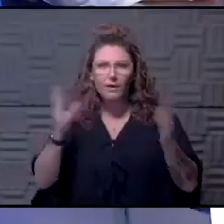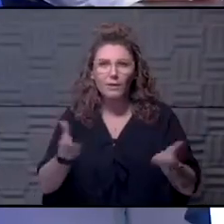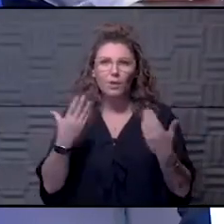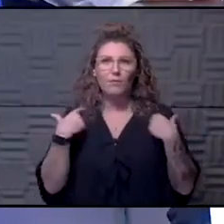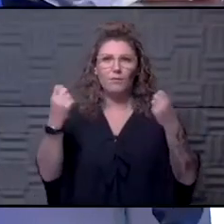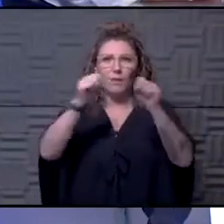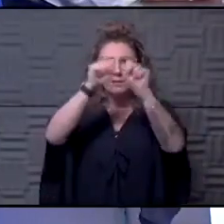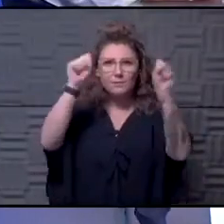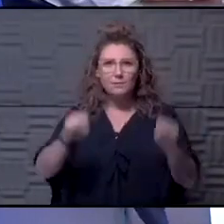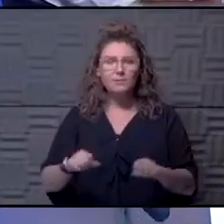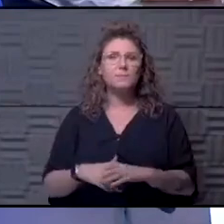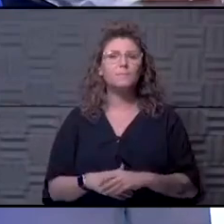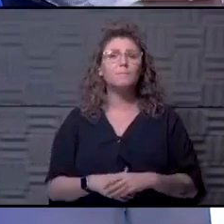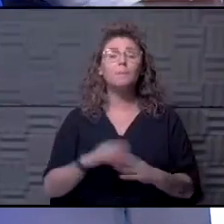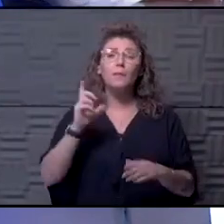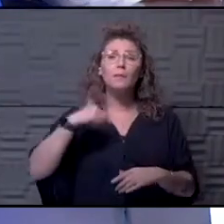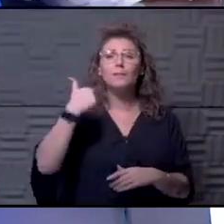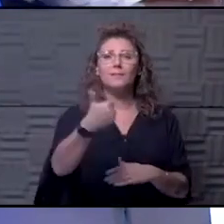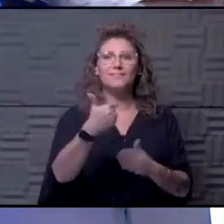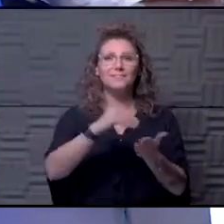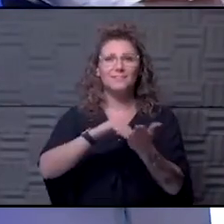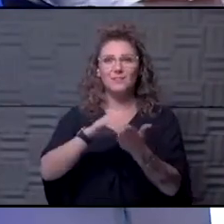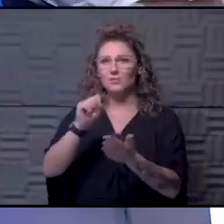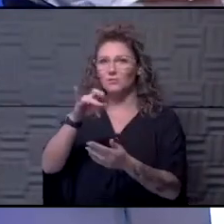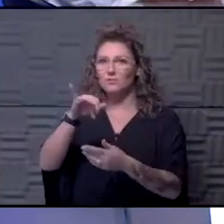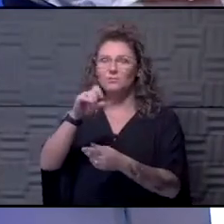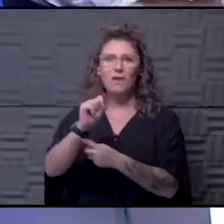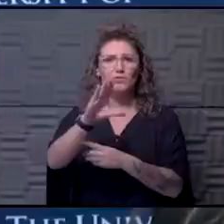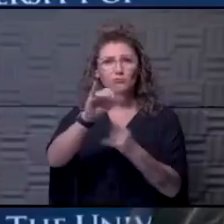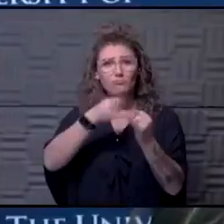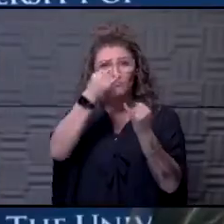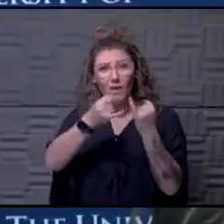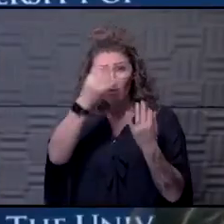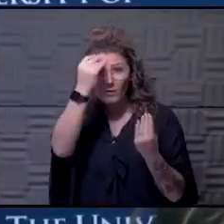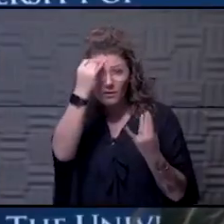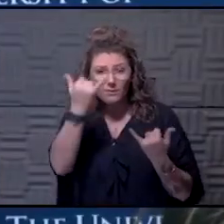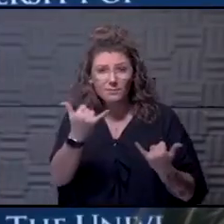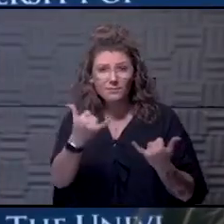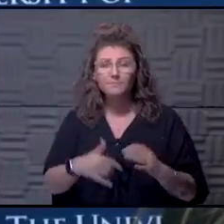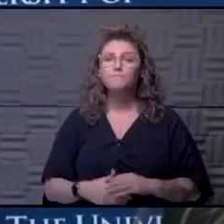All right. Let me turn to Dr. Spikes first and Dr. Spikes final thoughts for today.